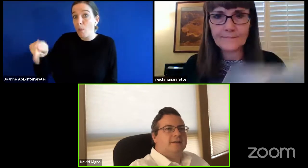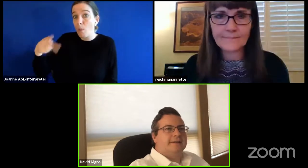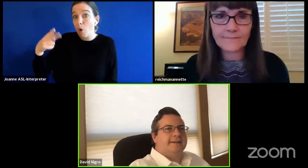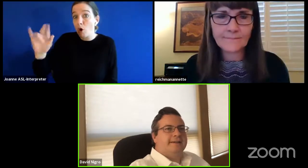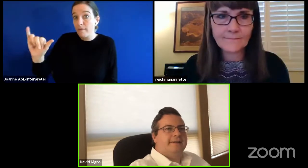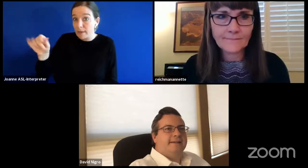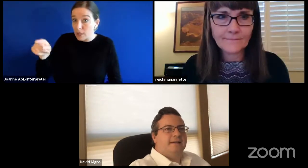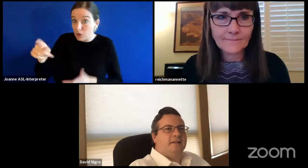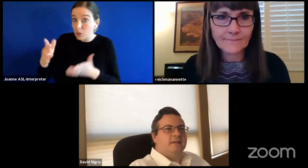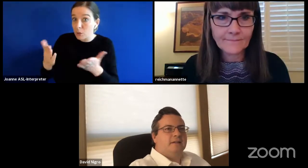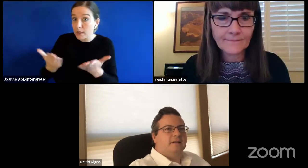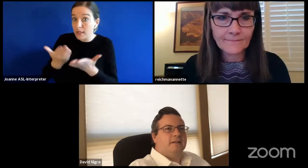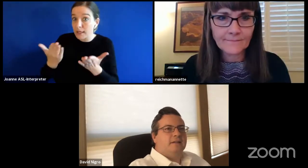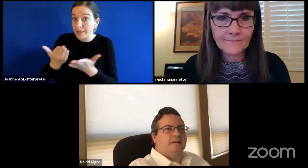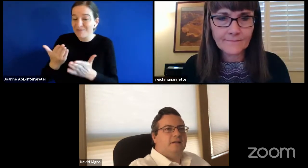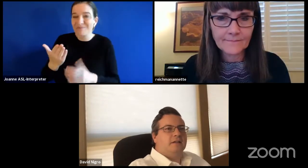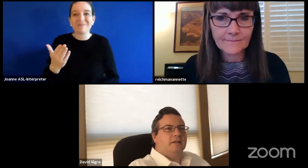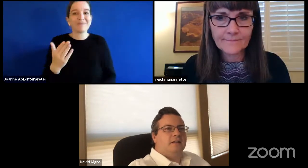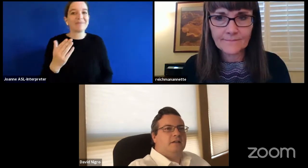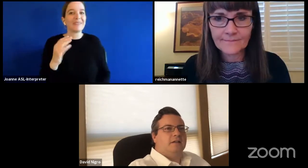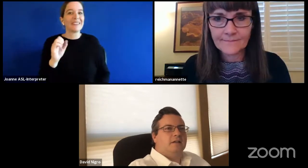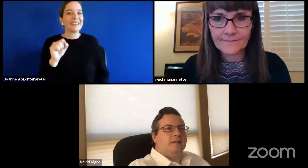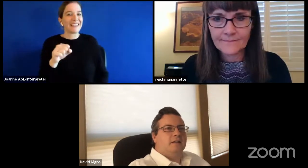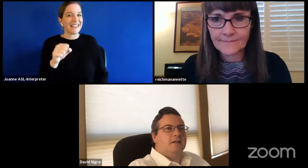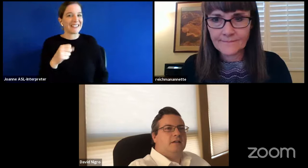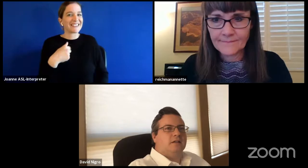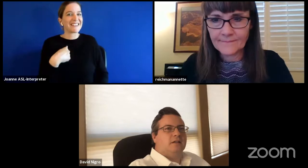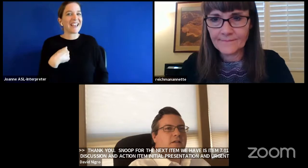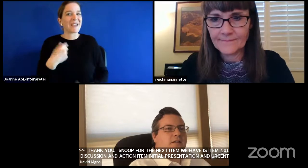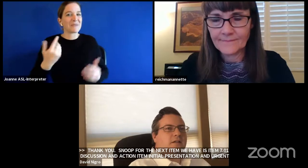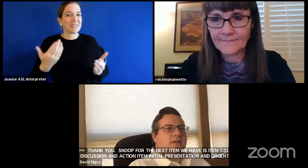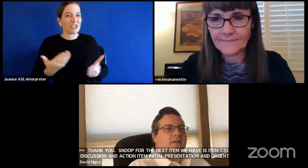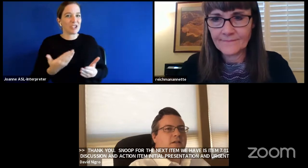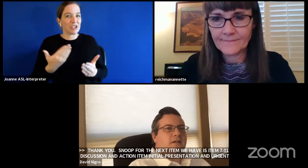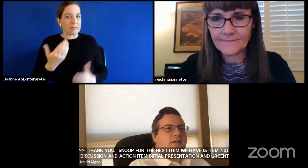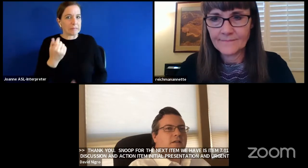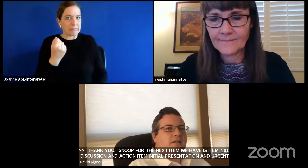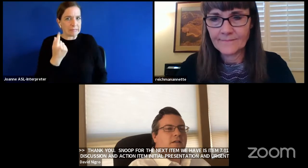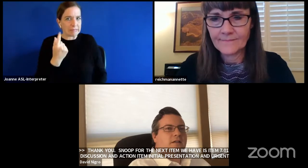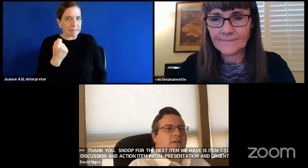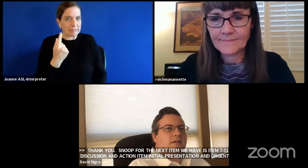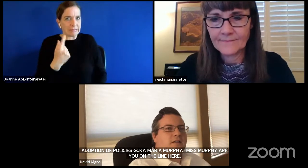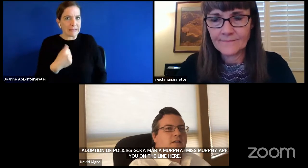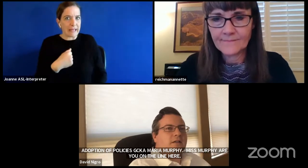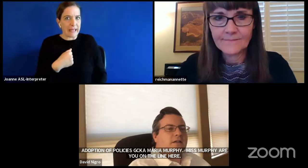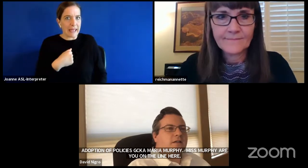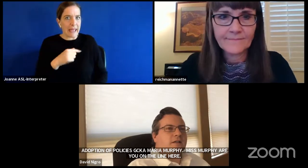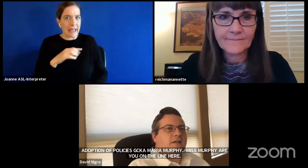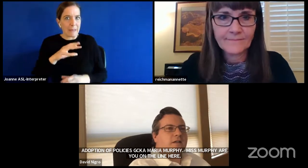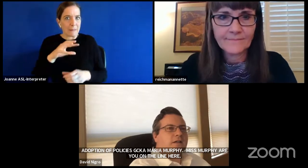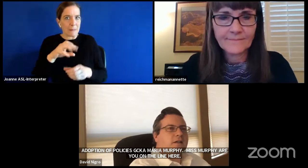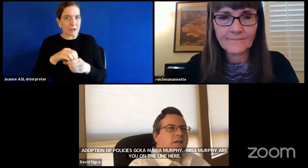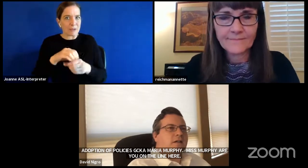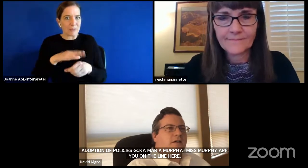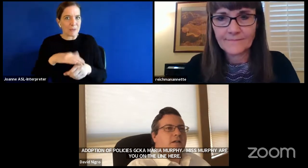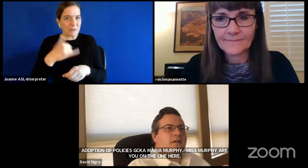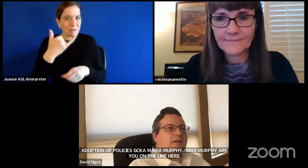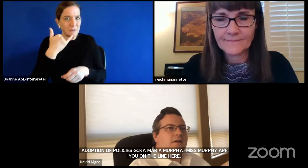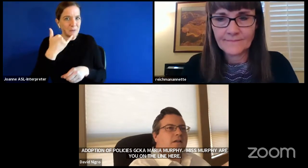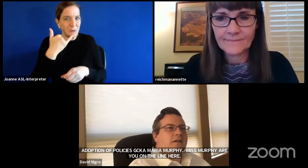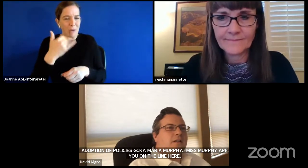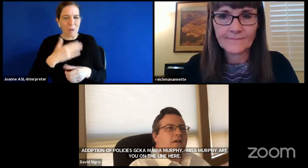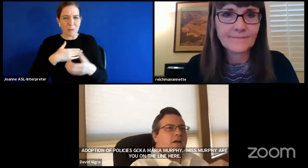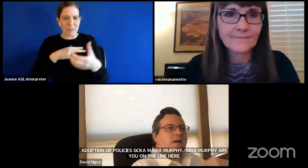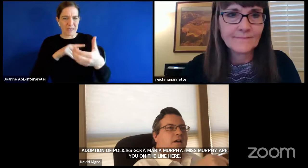yes sir i am on the line however i am i am participating by phone because my phone froze